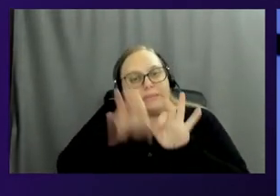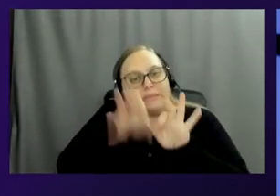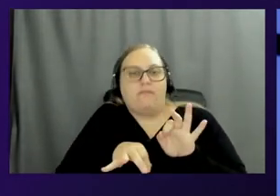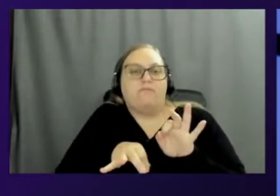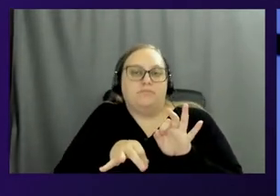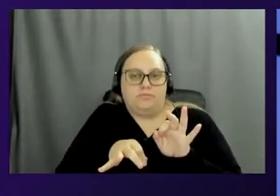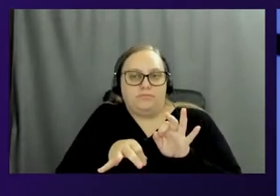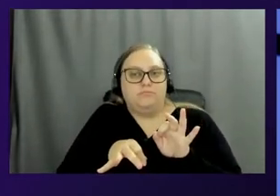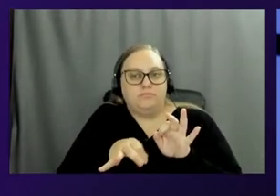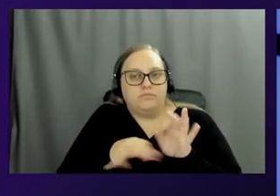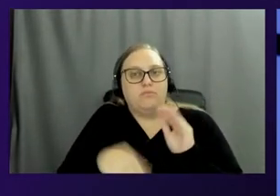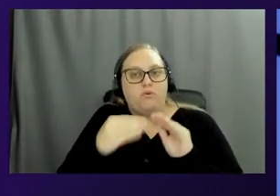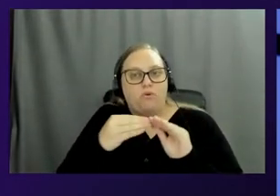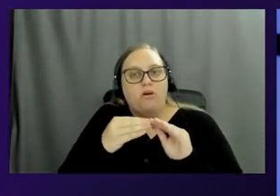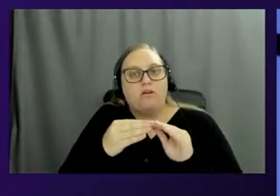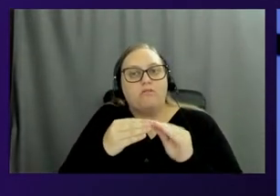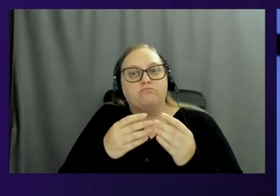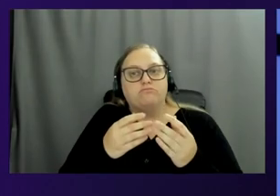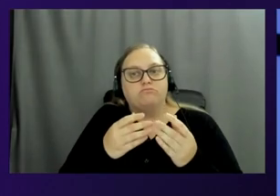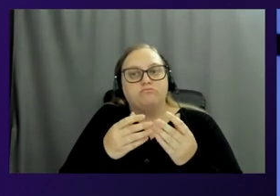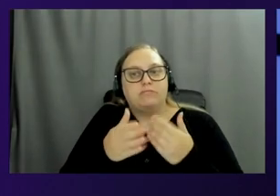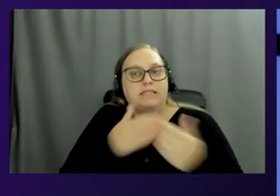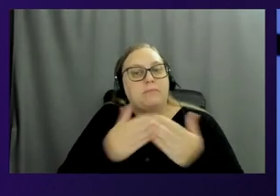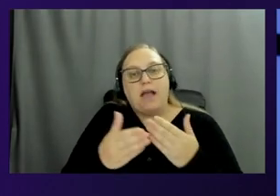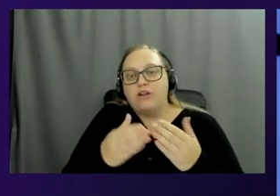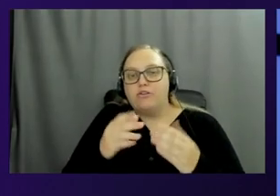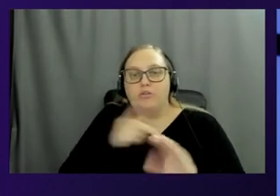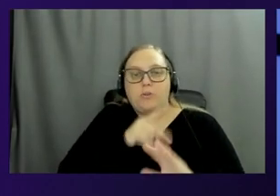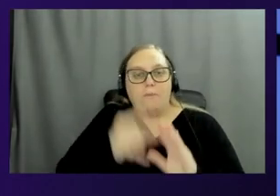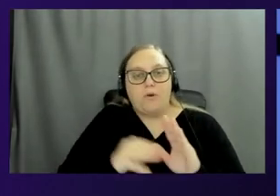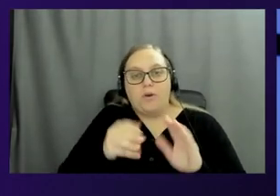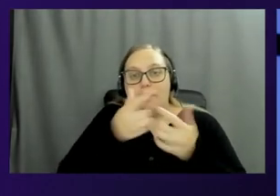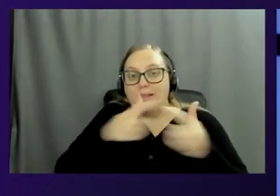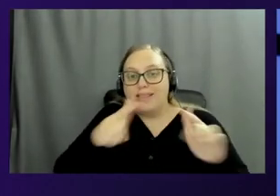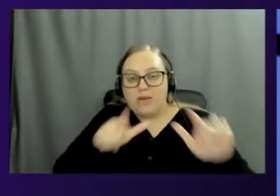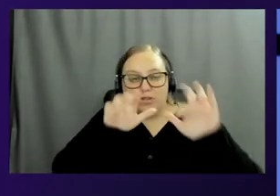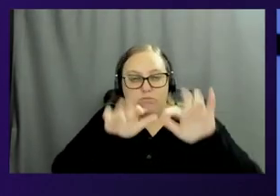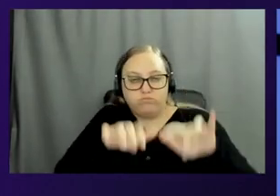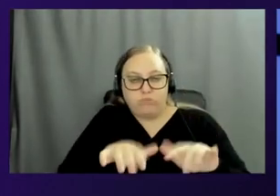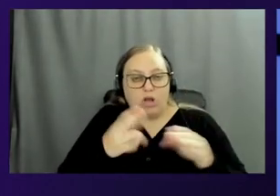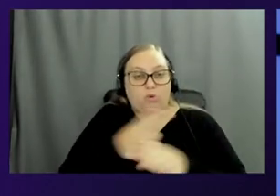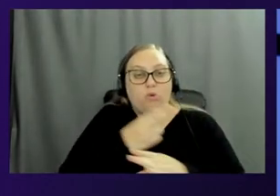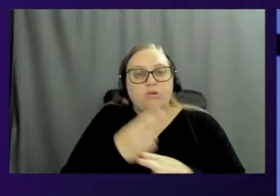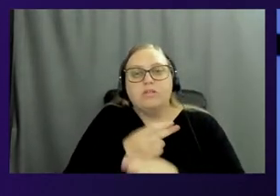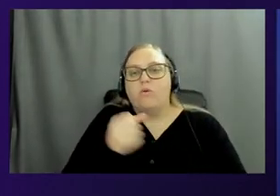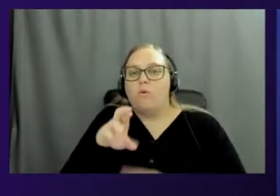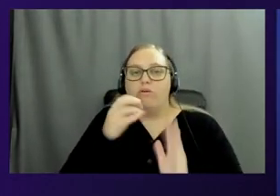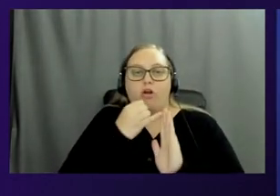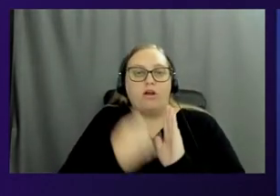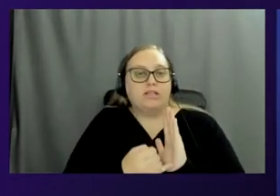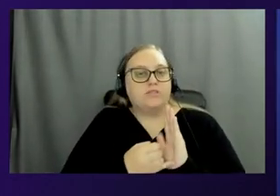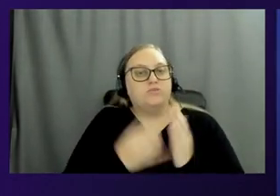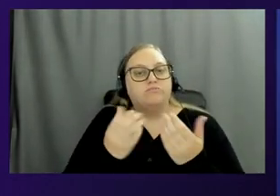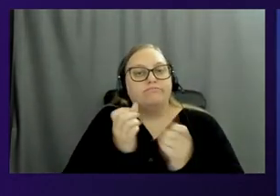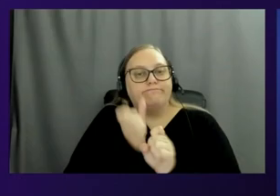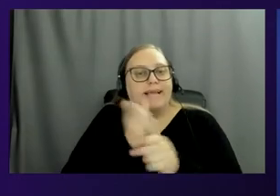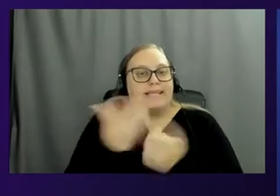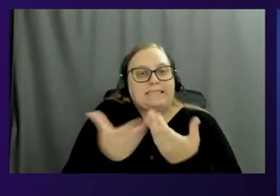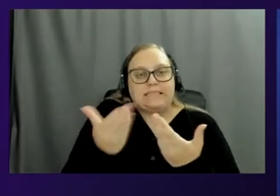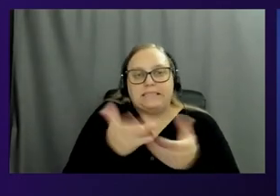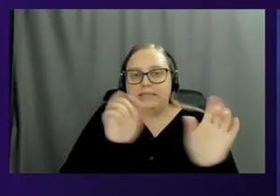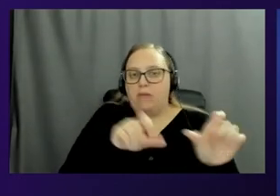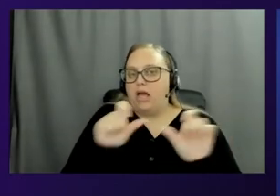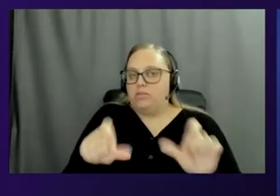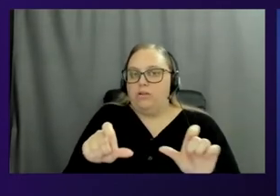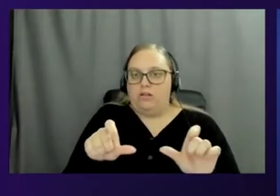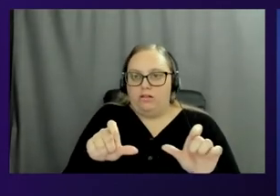account, no matter whether the programming language you're using or the architecture, you know, we've tried to make this as easy as possible. So maybe, um, we could